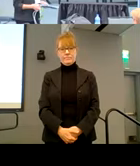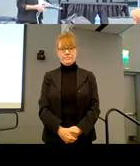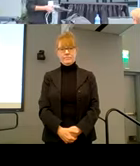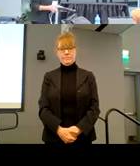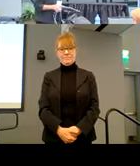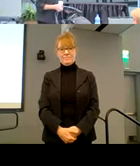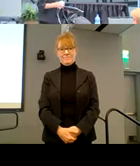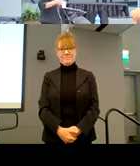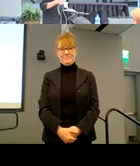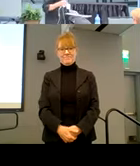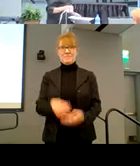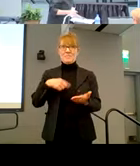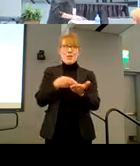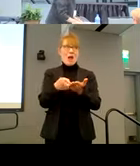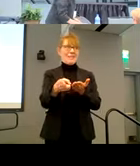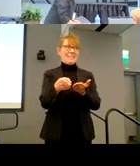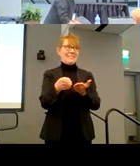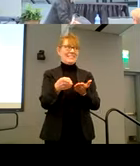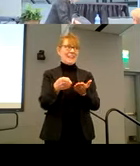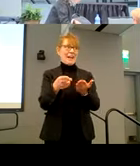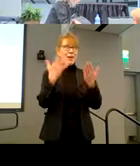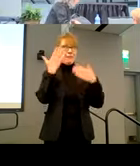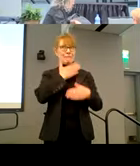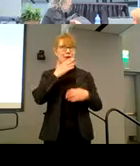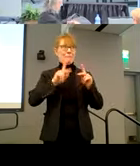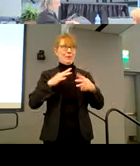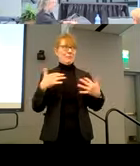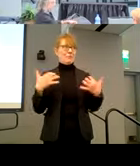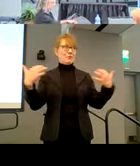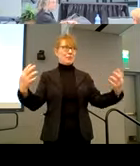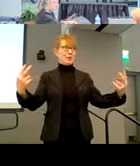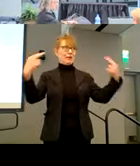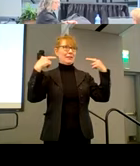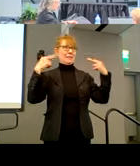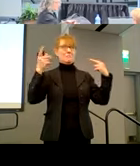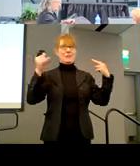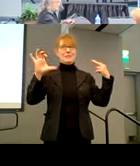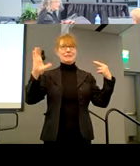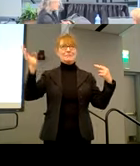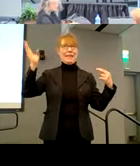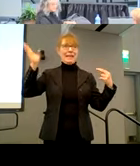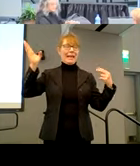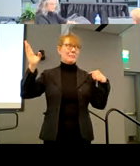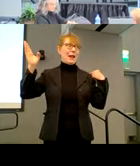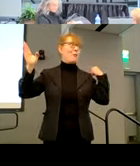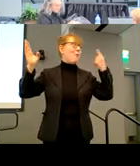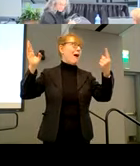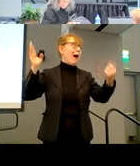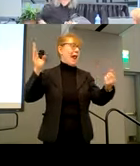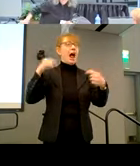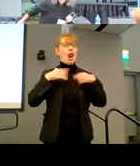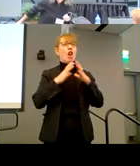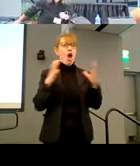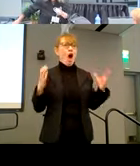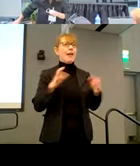So I'm going to be honest. It's been a while since I've been in front of people doing public speaking like this. I do a lot of trainings yearly over virtual for